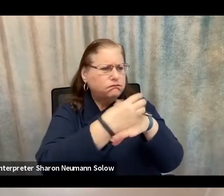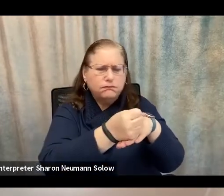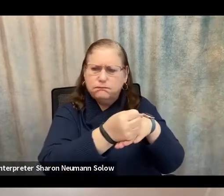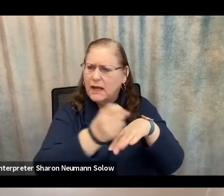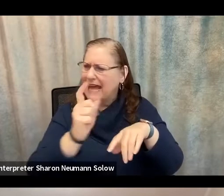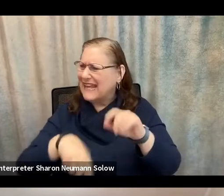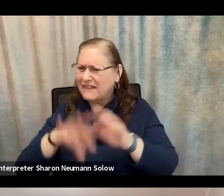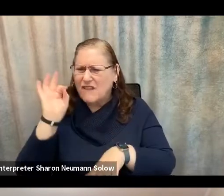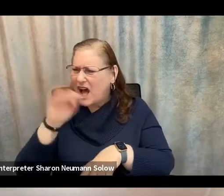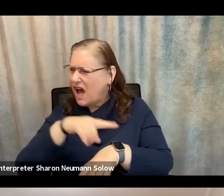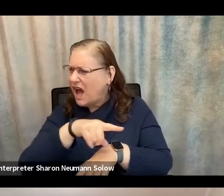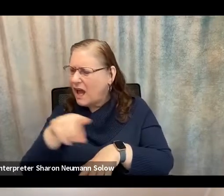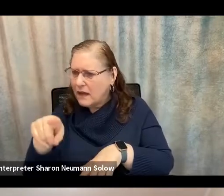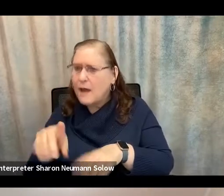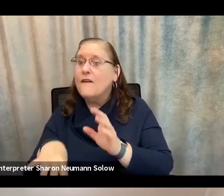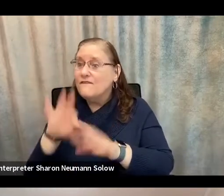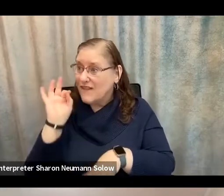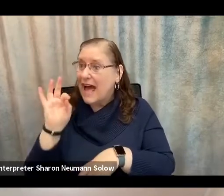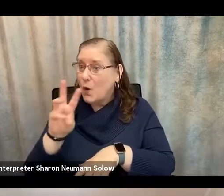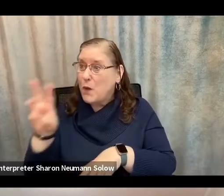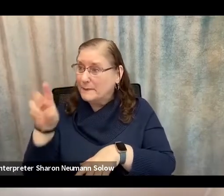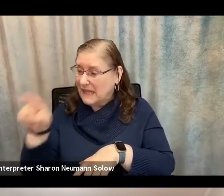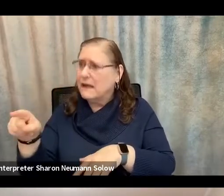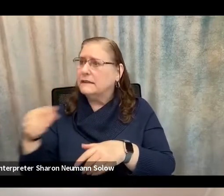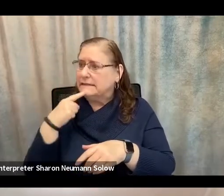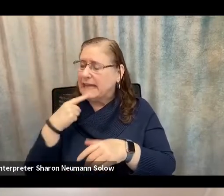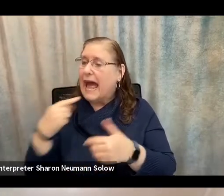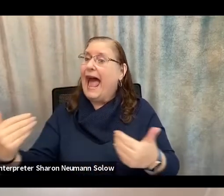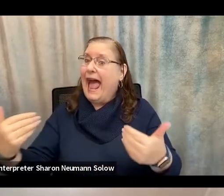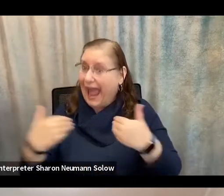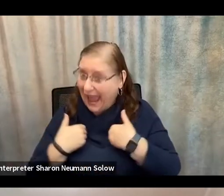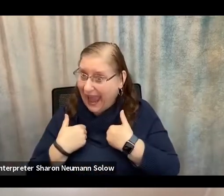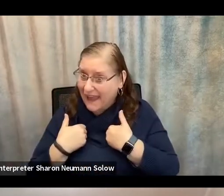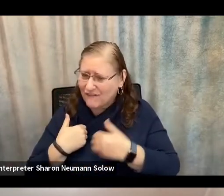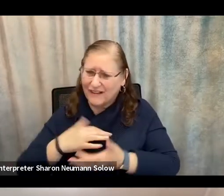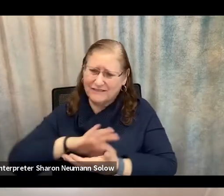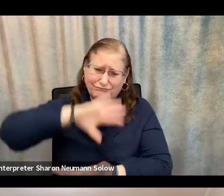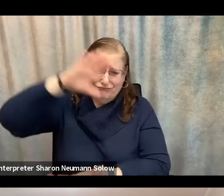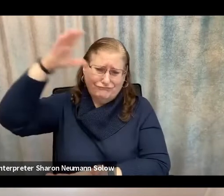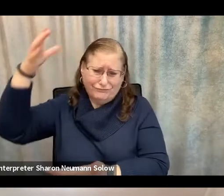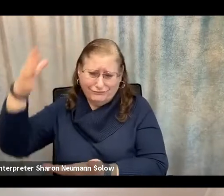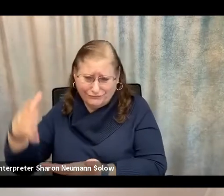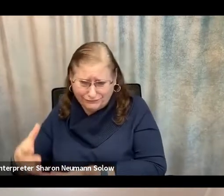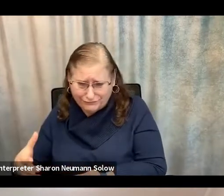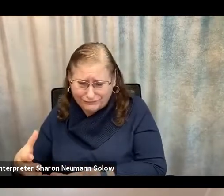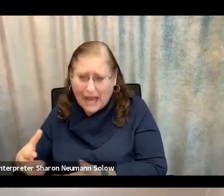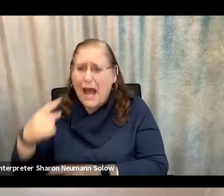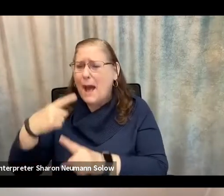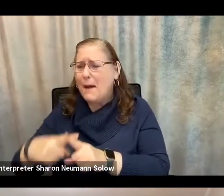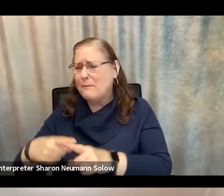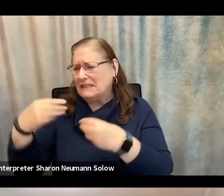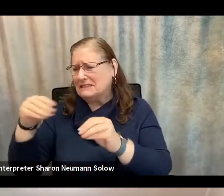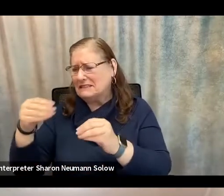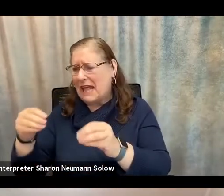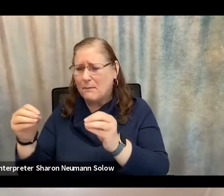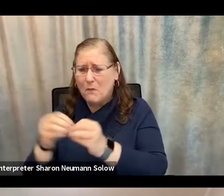find a website that not only says that they have just a giant amount of that product, but they're selling it at a